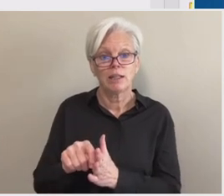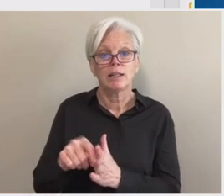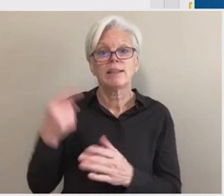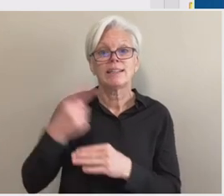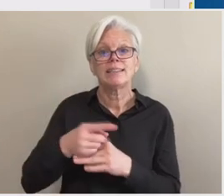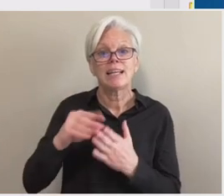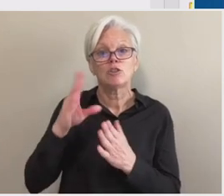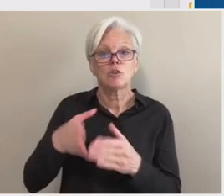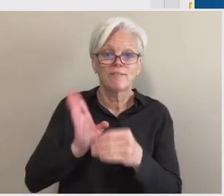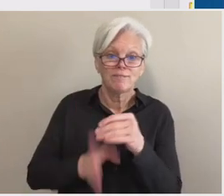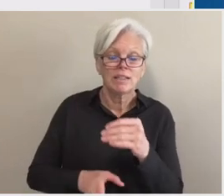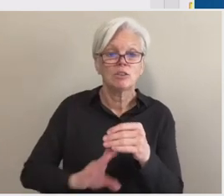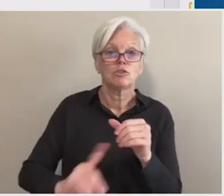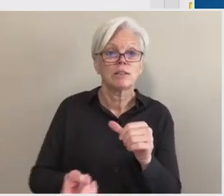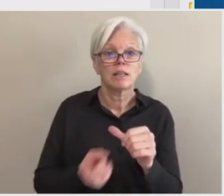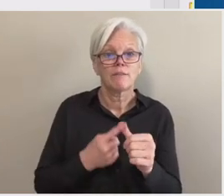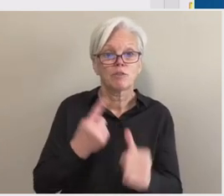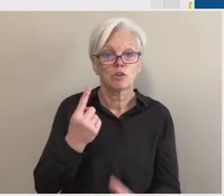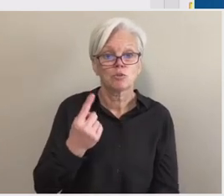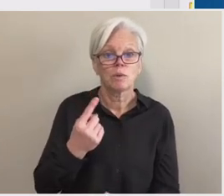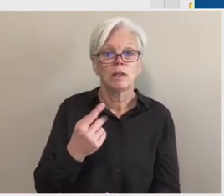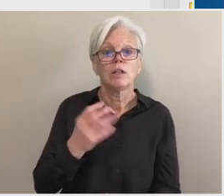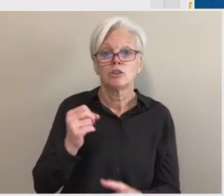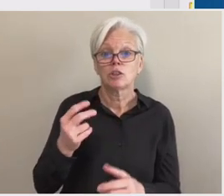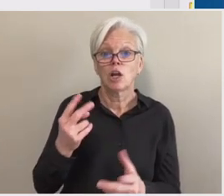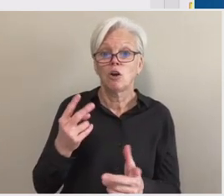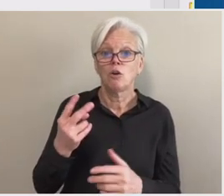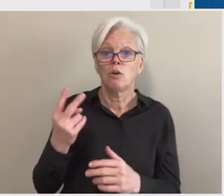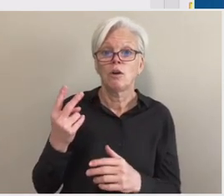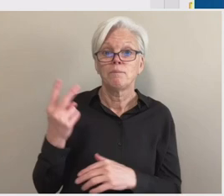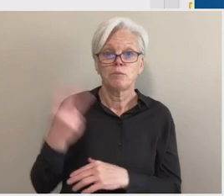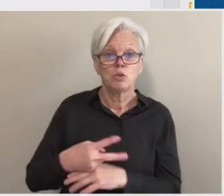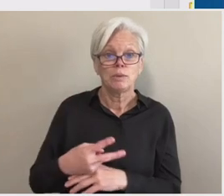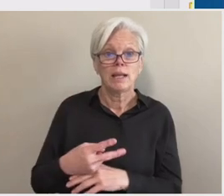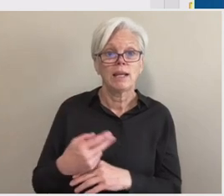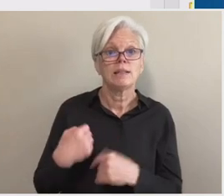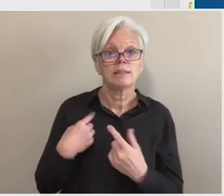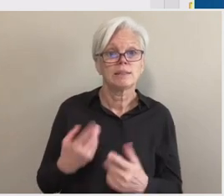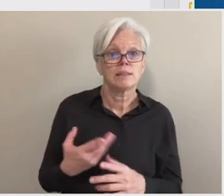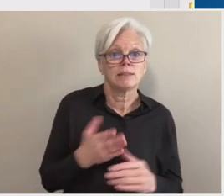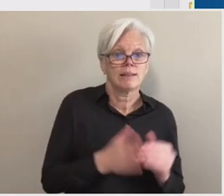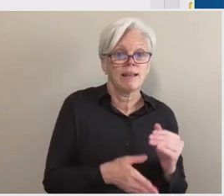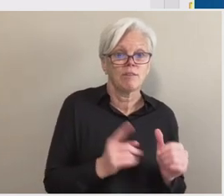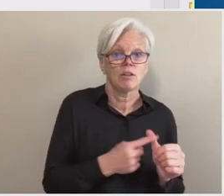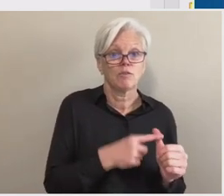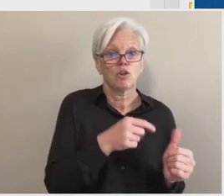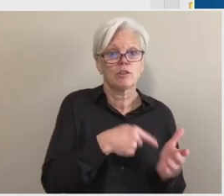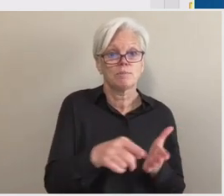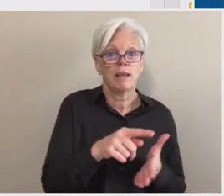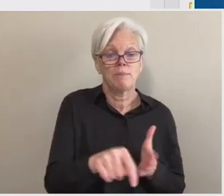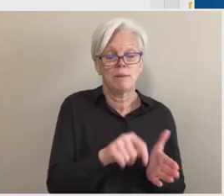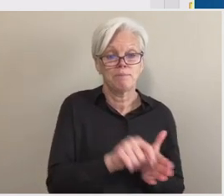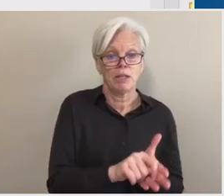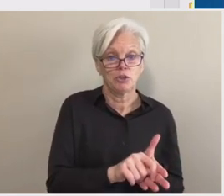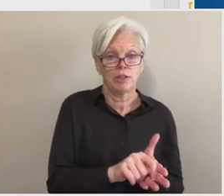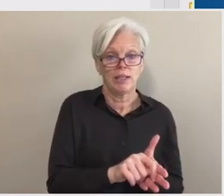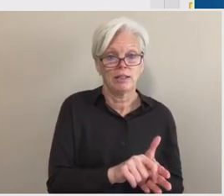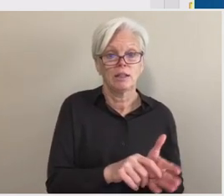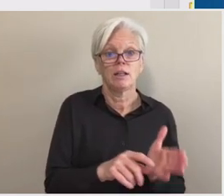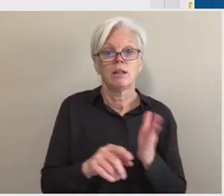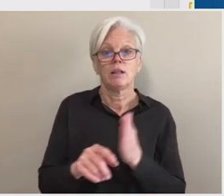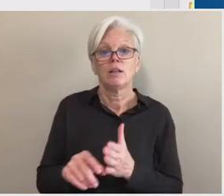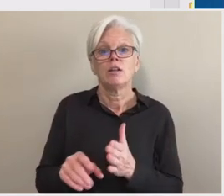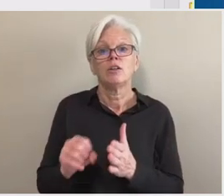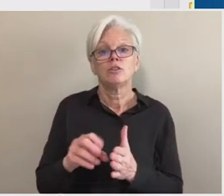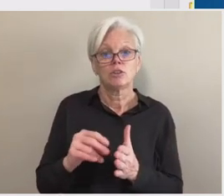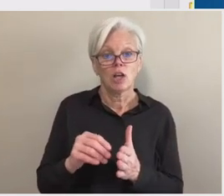the first one. And there has been two days that have elapsed since they completed the first payment period. So the student is is scheduled to have